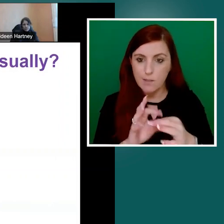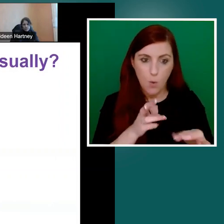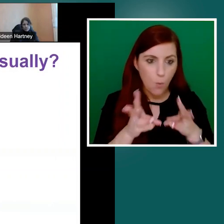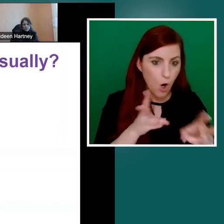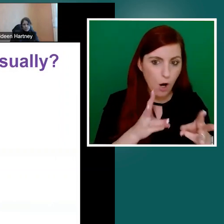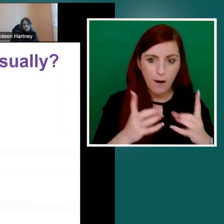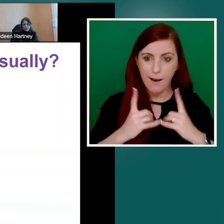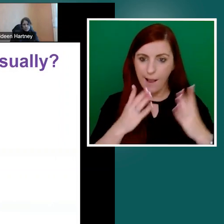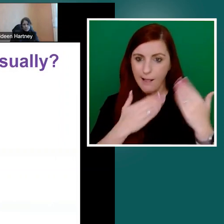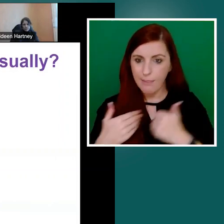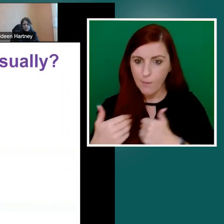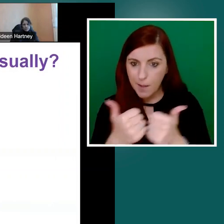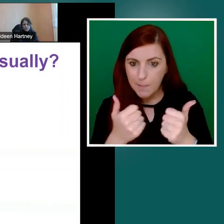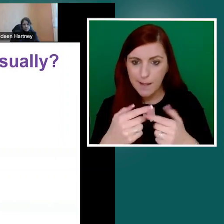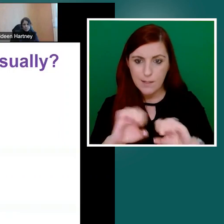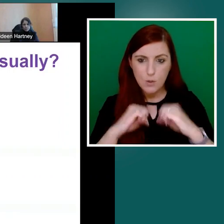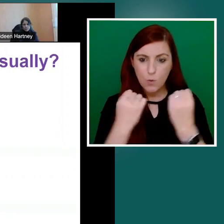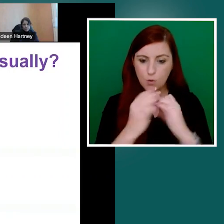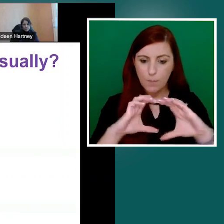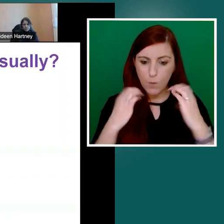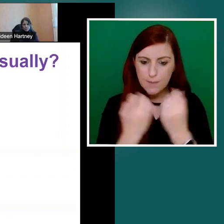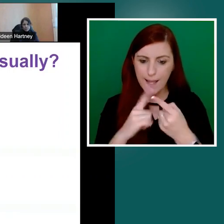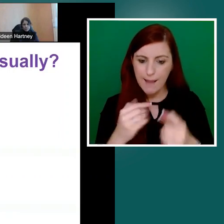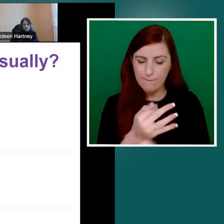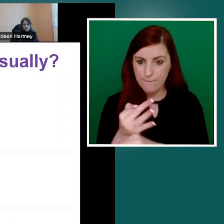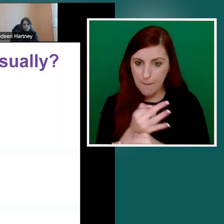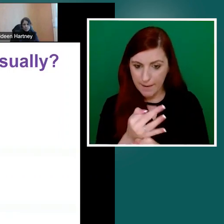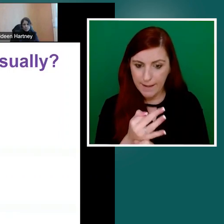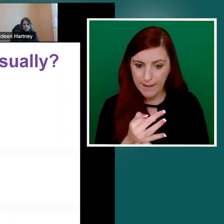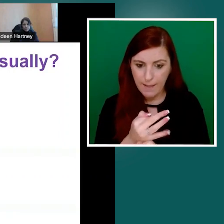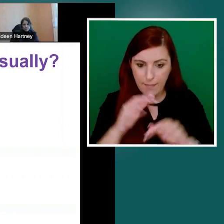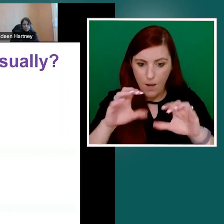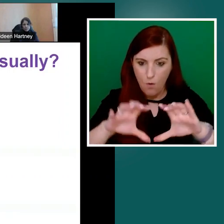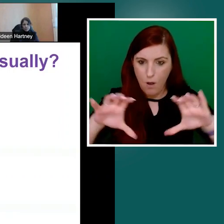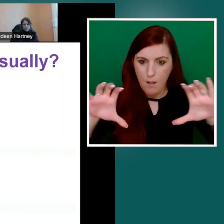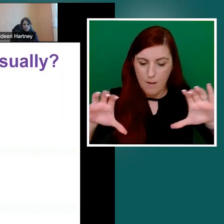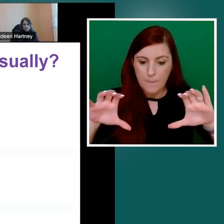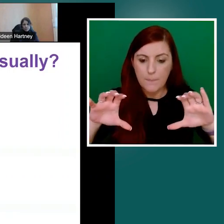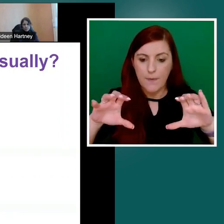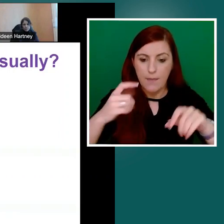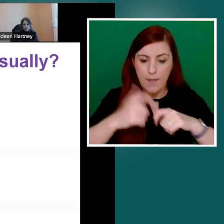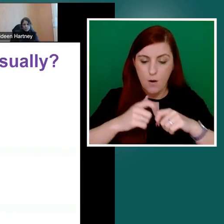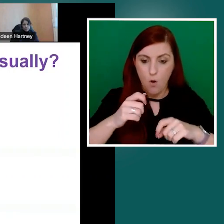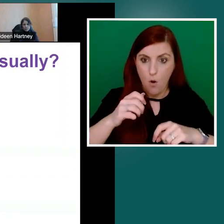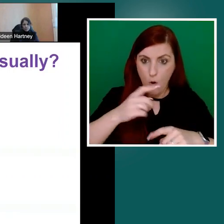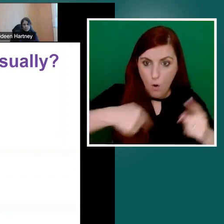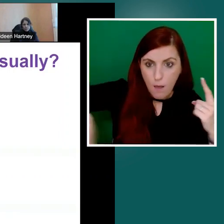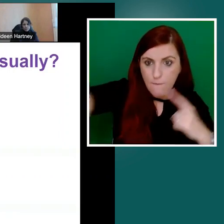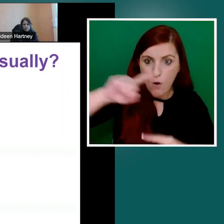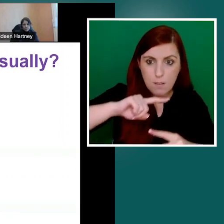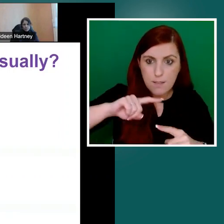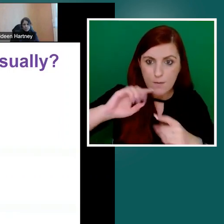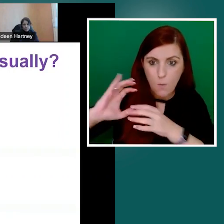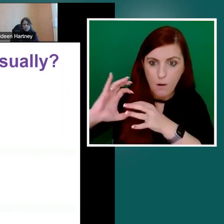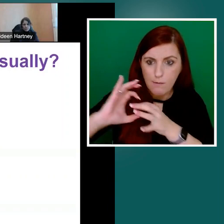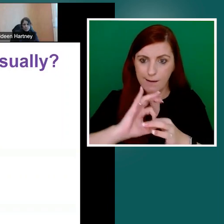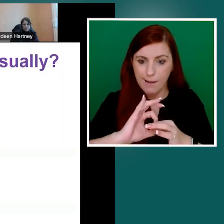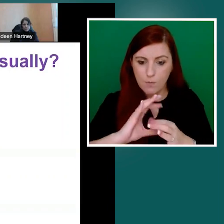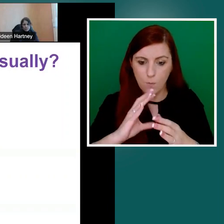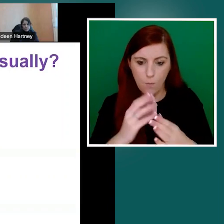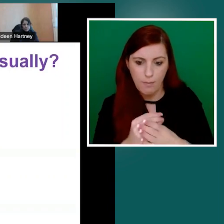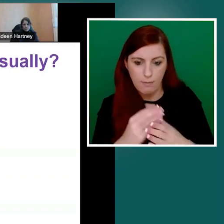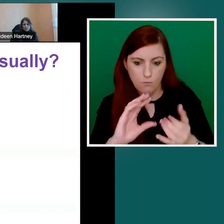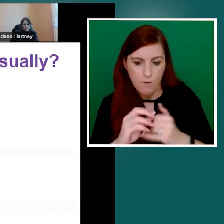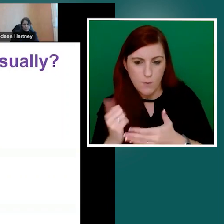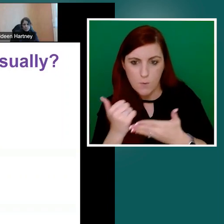wellbeing, social and community and family in those outer quadrants. And then all of us here who are engaged in trying